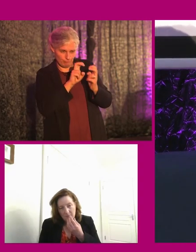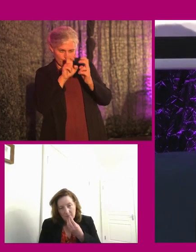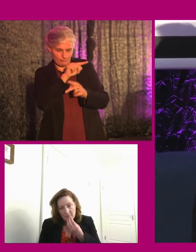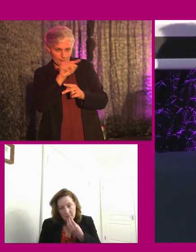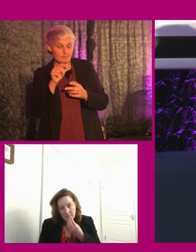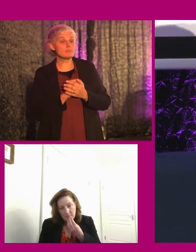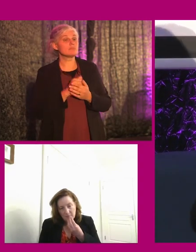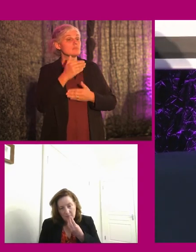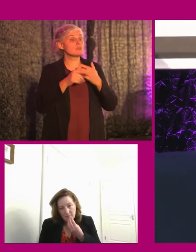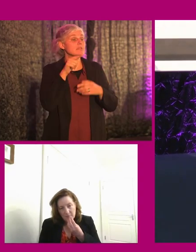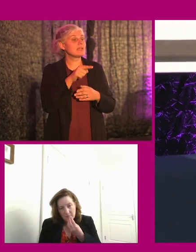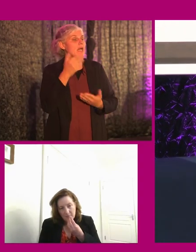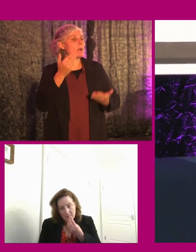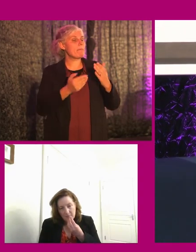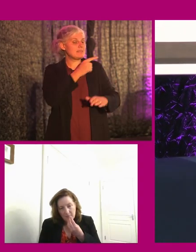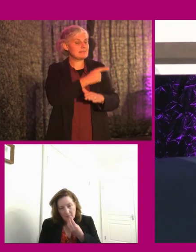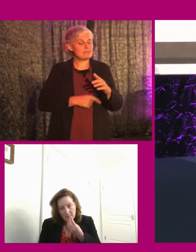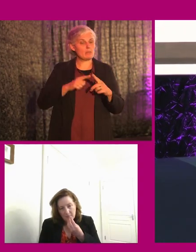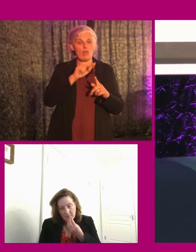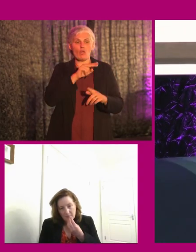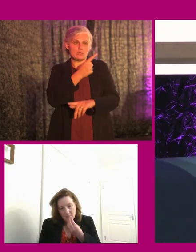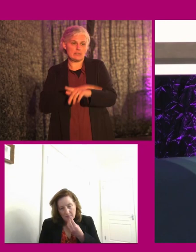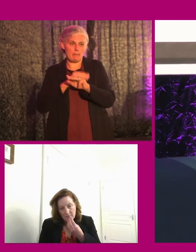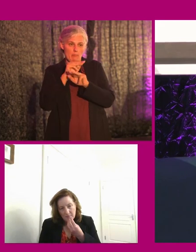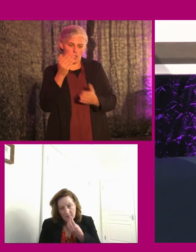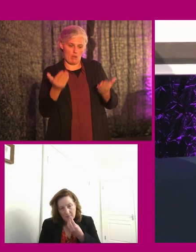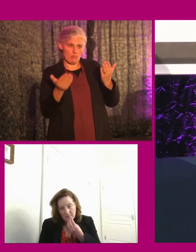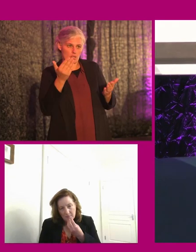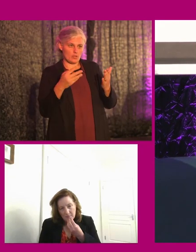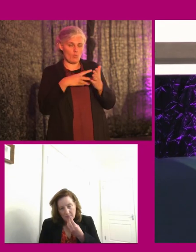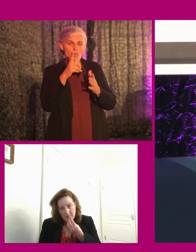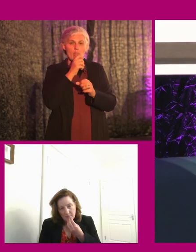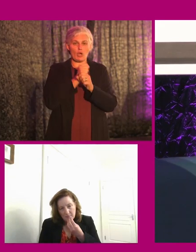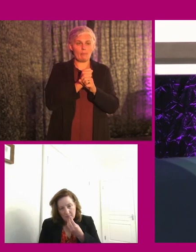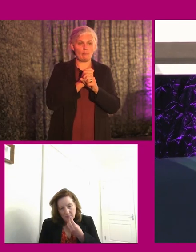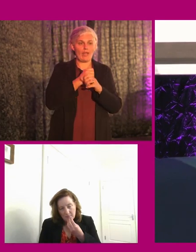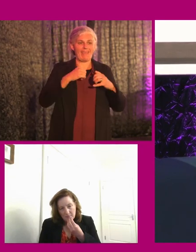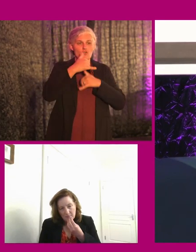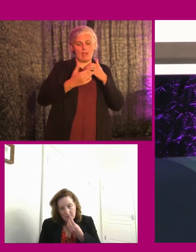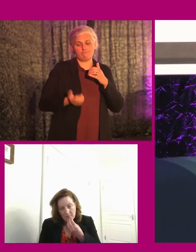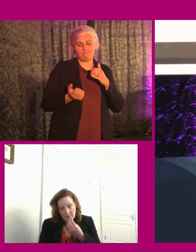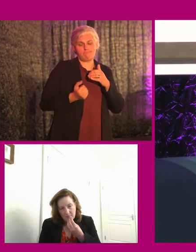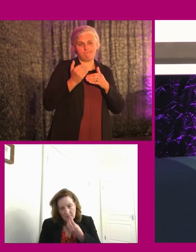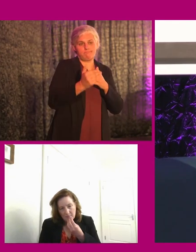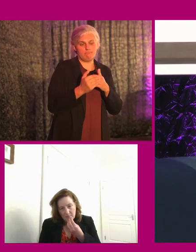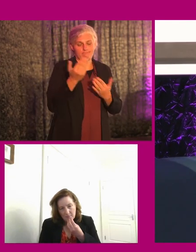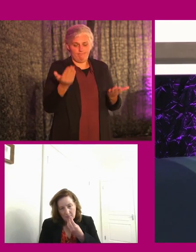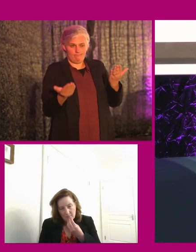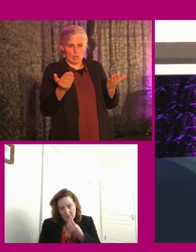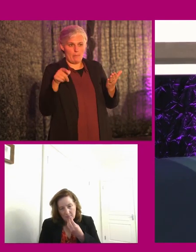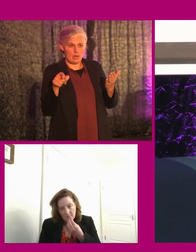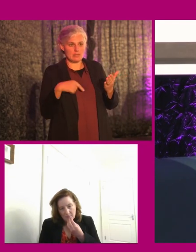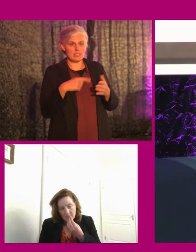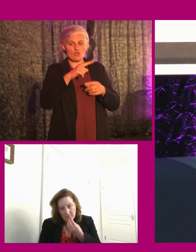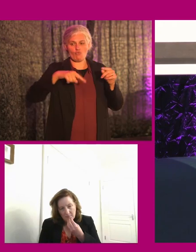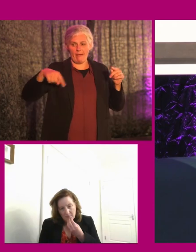this is just a comparison of disabled and non disabled people in terms of their hourly pay rates. I think the graph I put up is for full